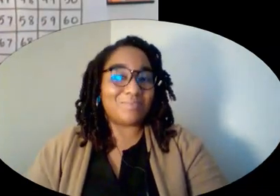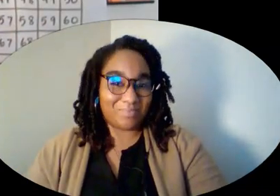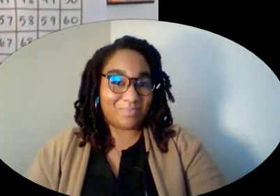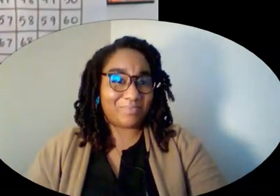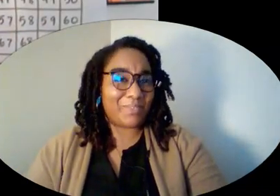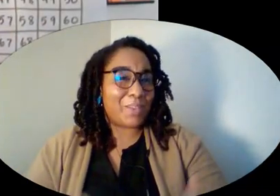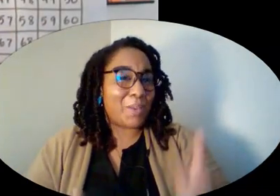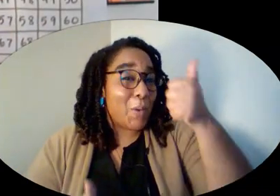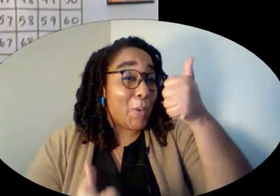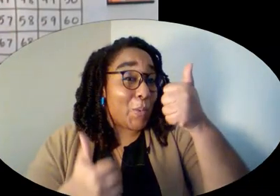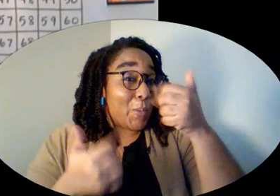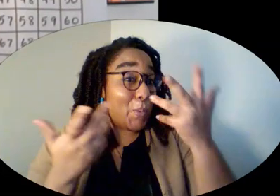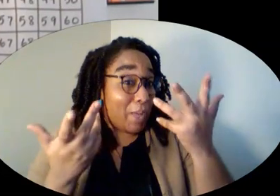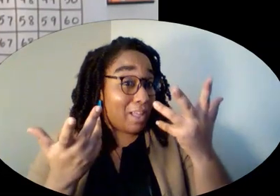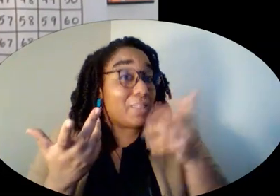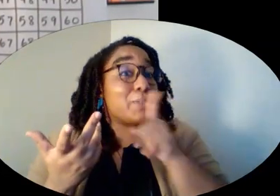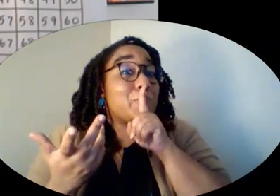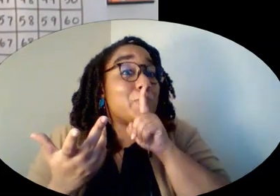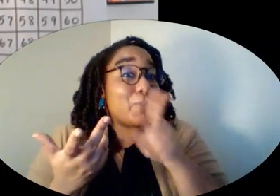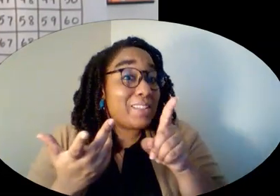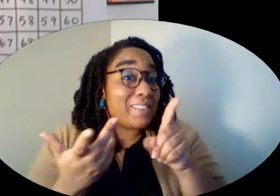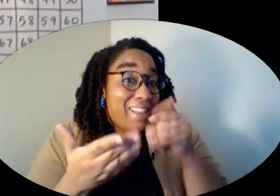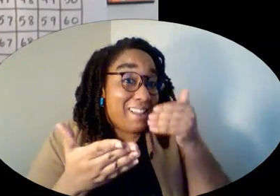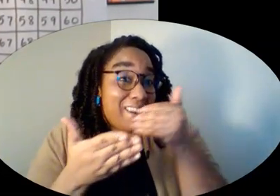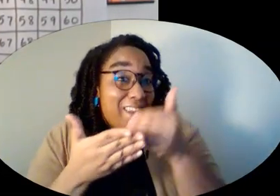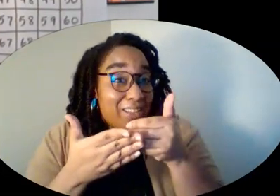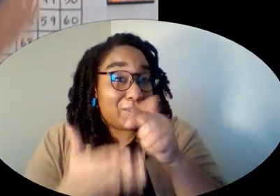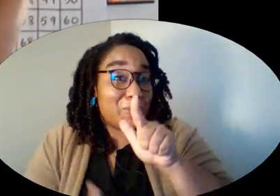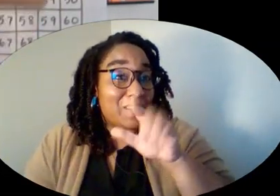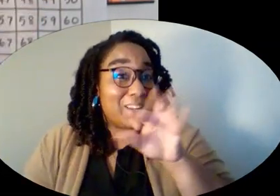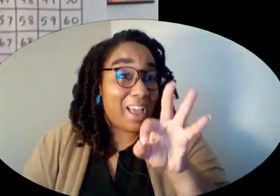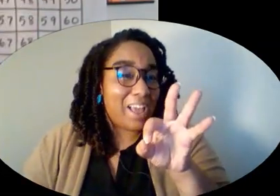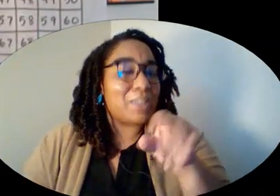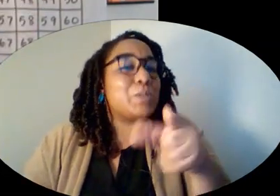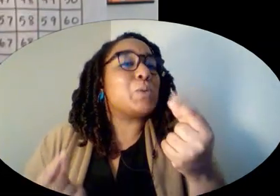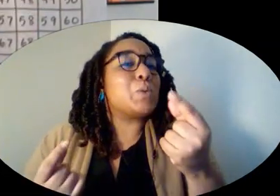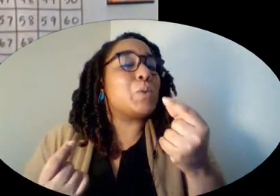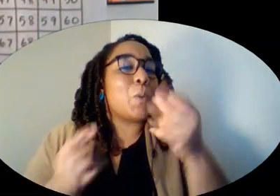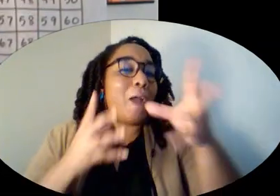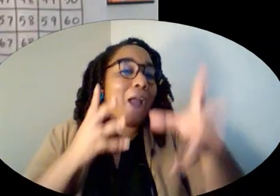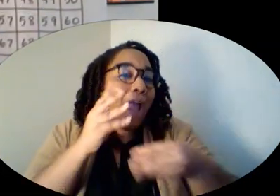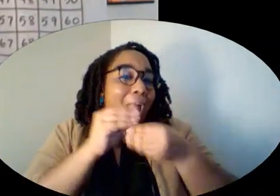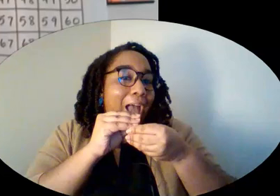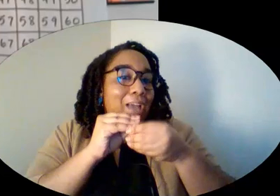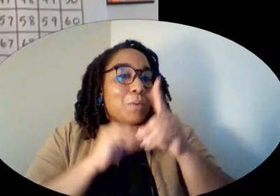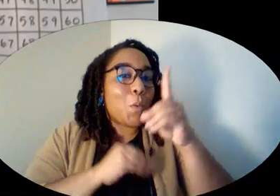Which in fact is right next door to 29. So all we have to do is add one more.